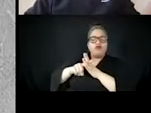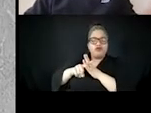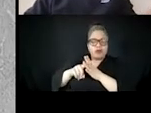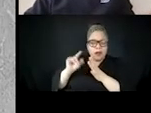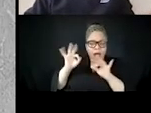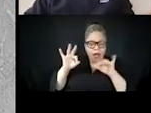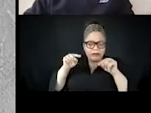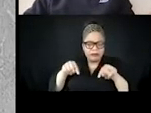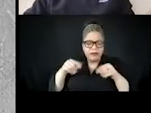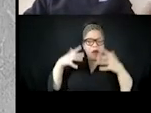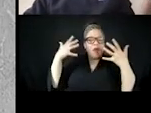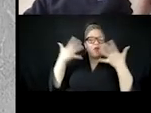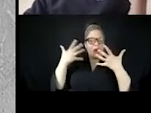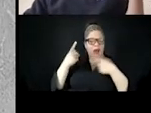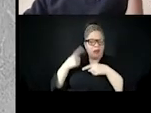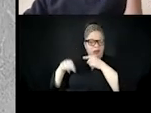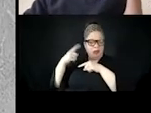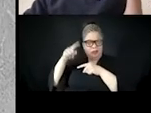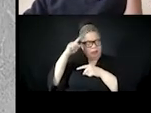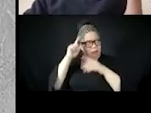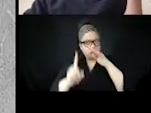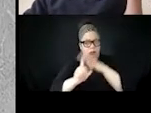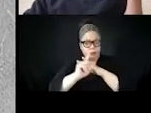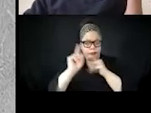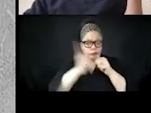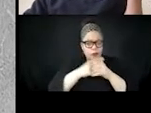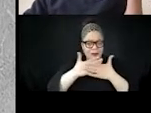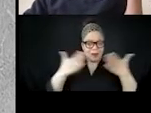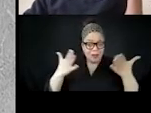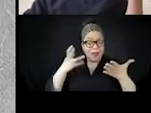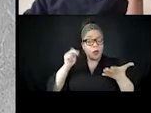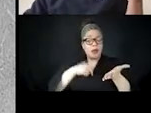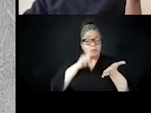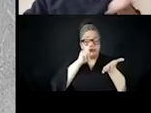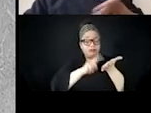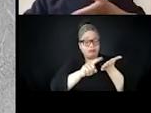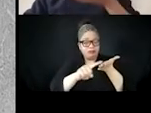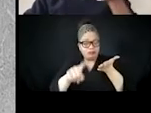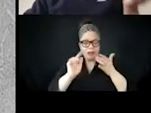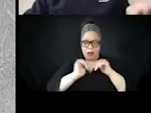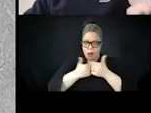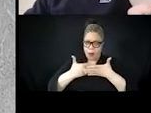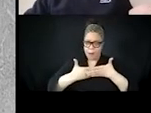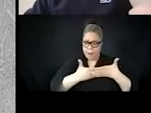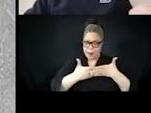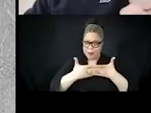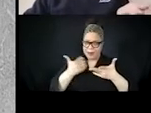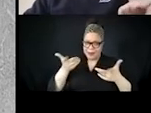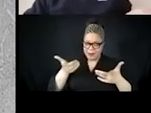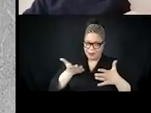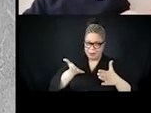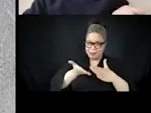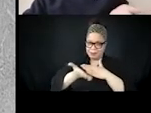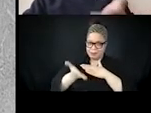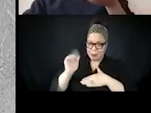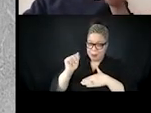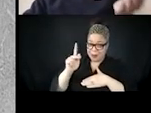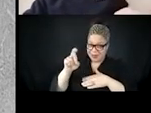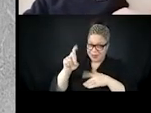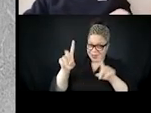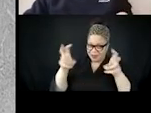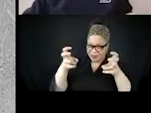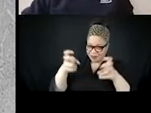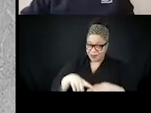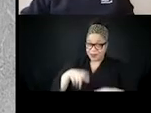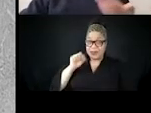sensationalism in media. Um, and, uh, this is an origin story, right. Uh, for our